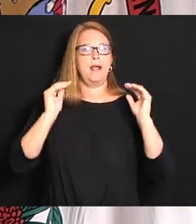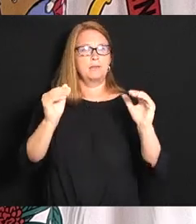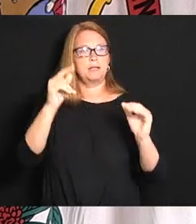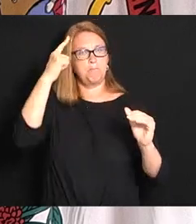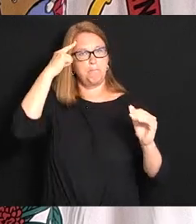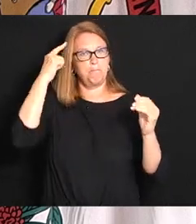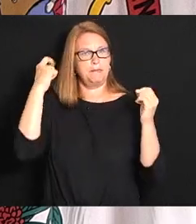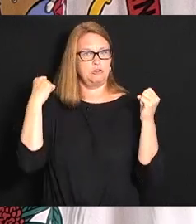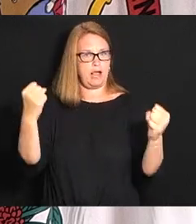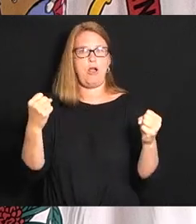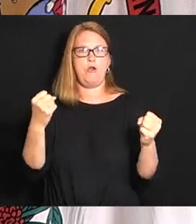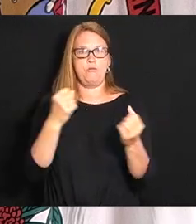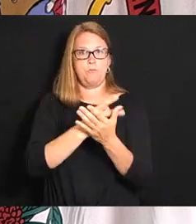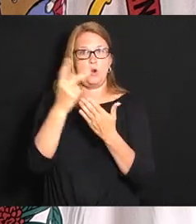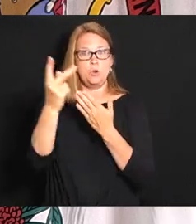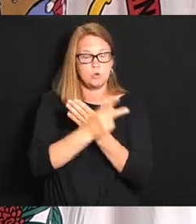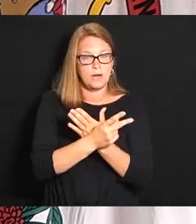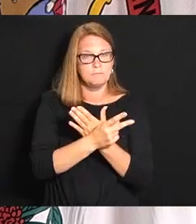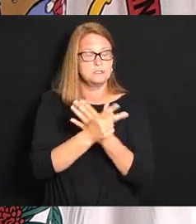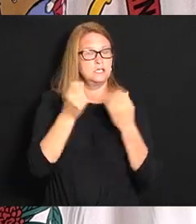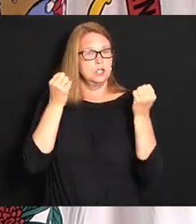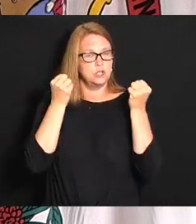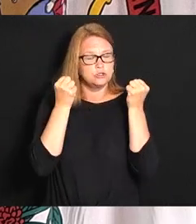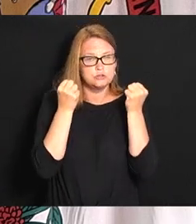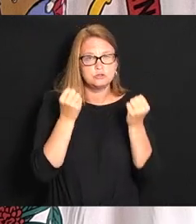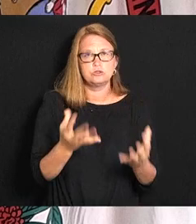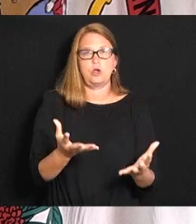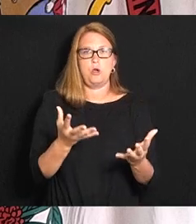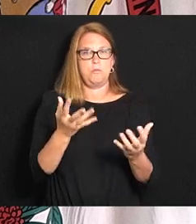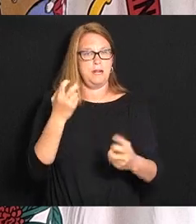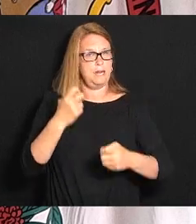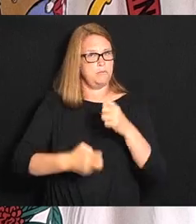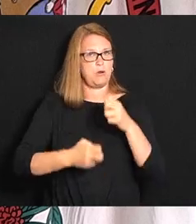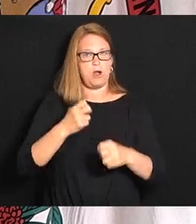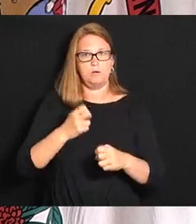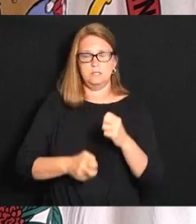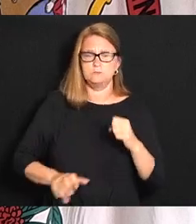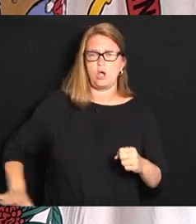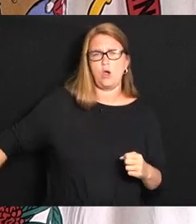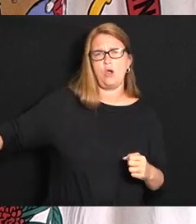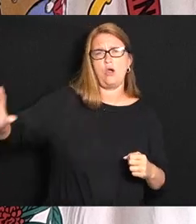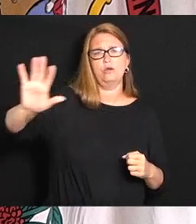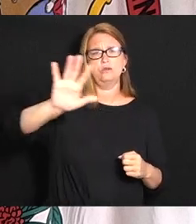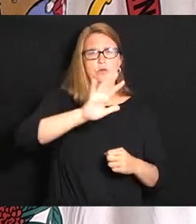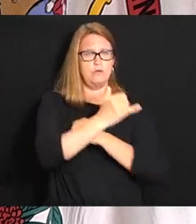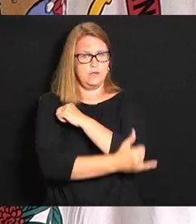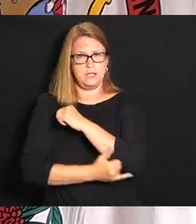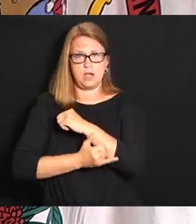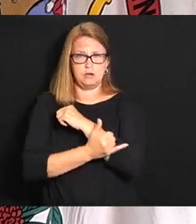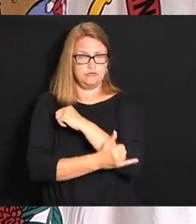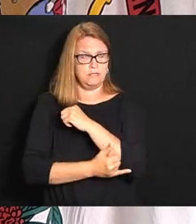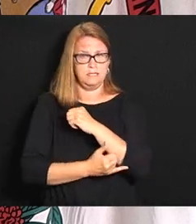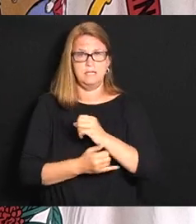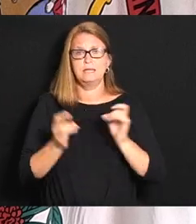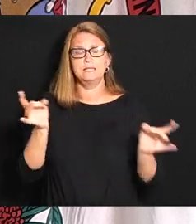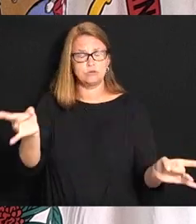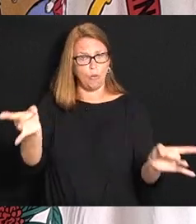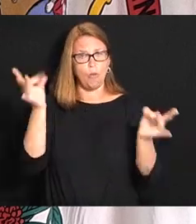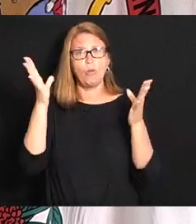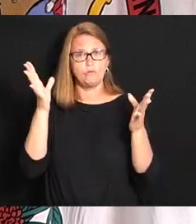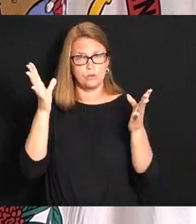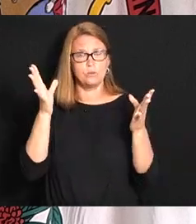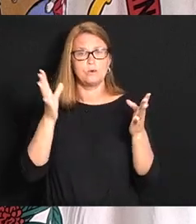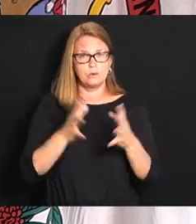programs because there are so many problems across this country it is off the chart off the chart